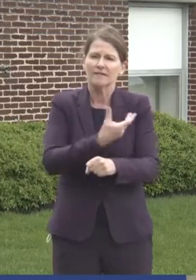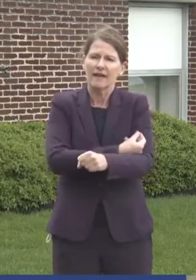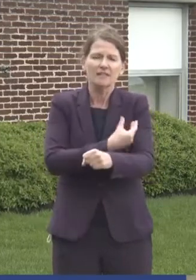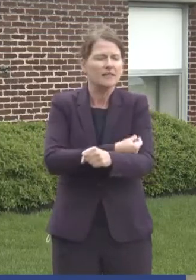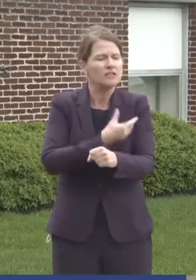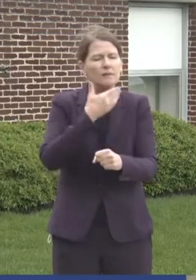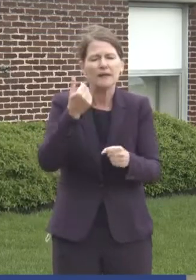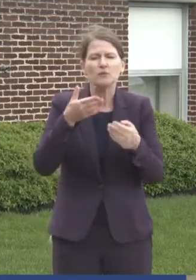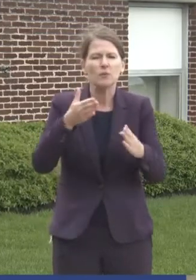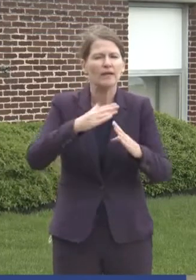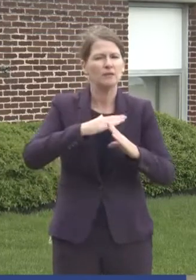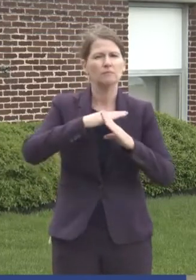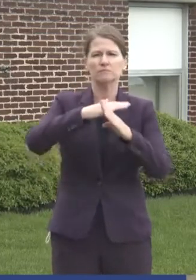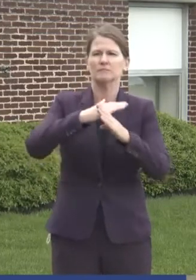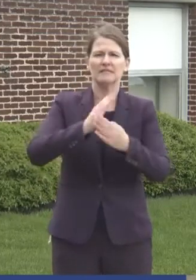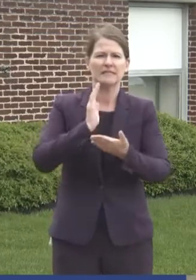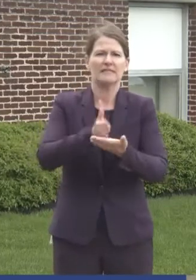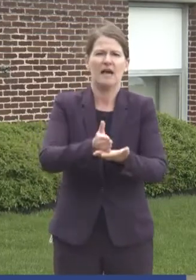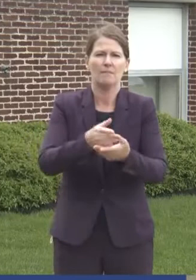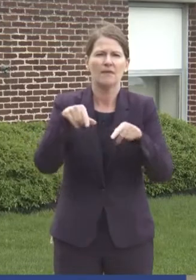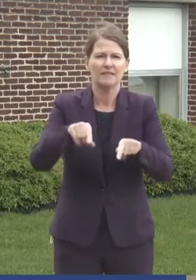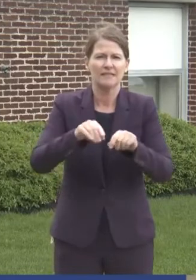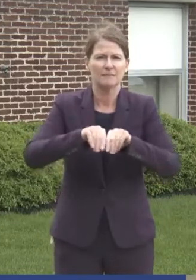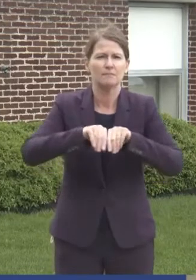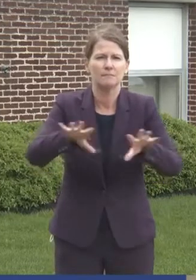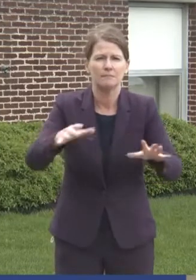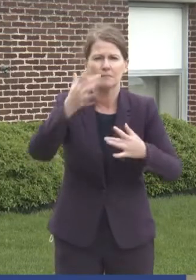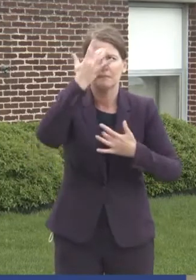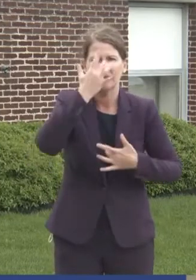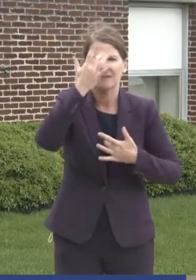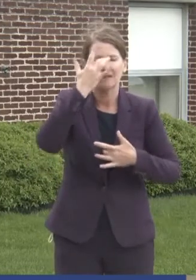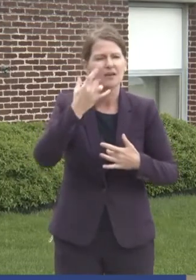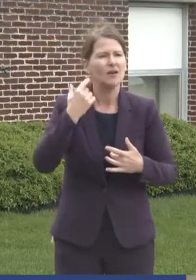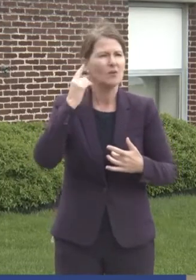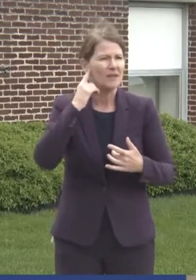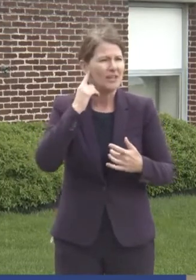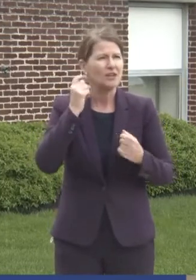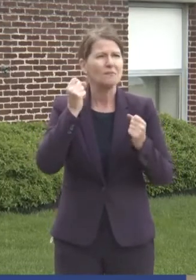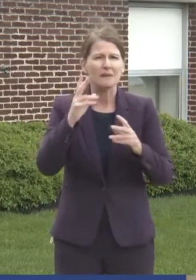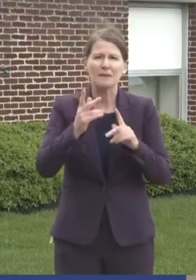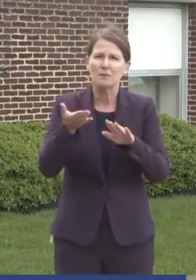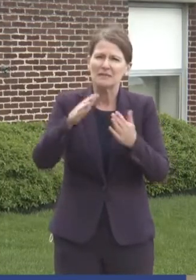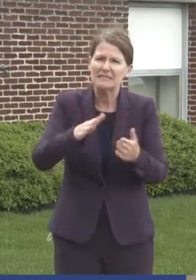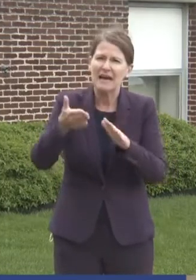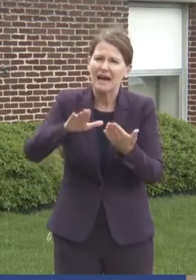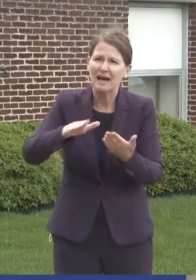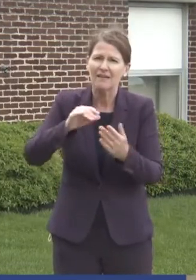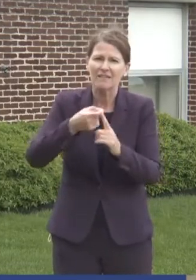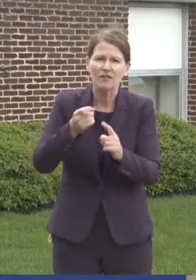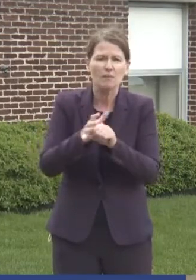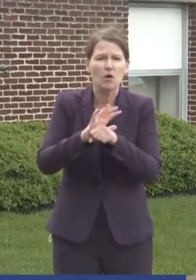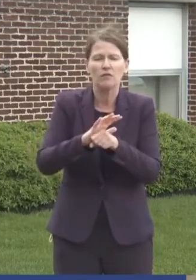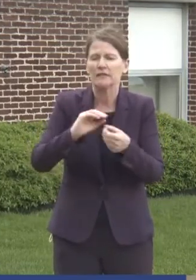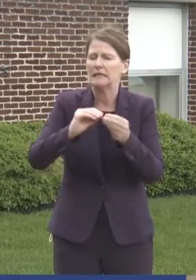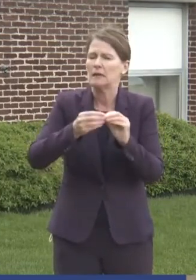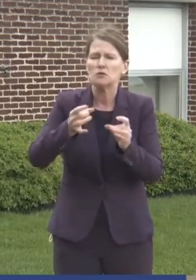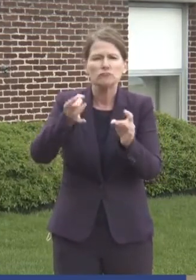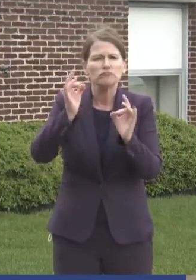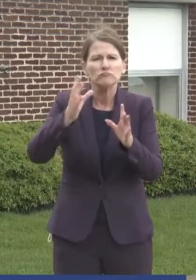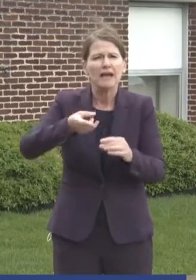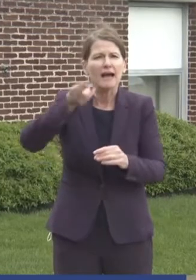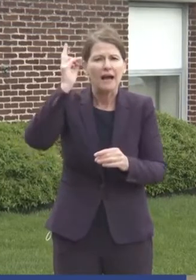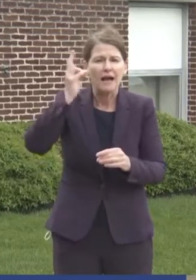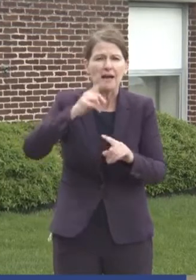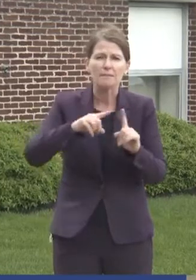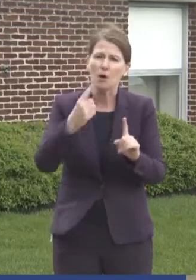pandemic. We hear a lot about how people die from COVID. The numbers are far too high. But